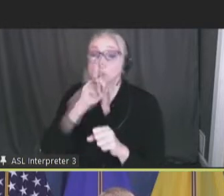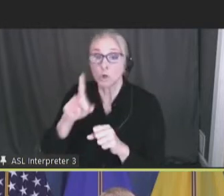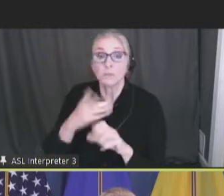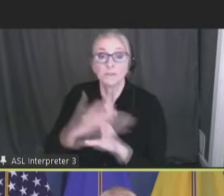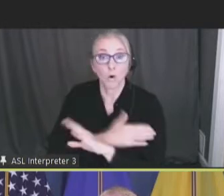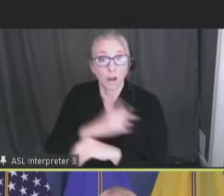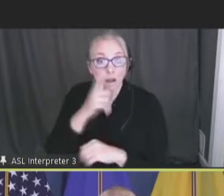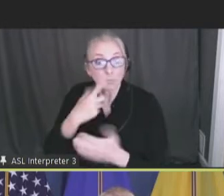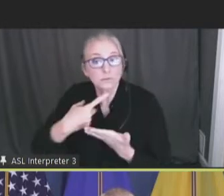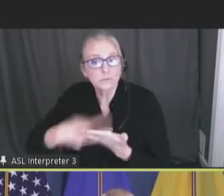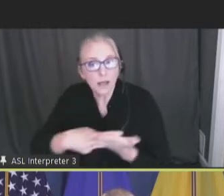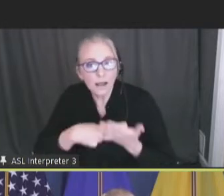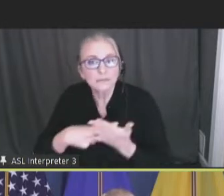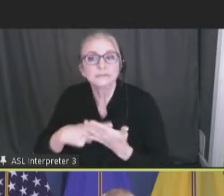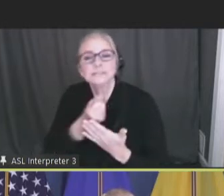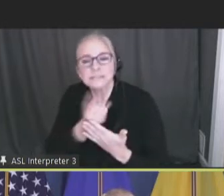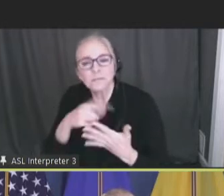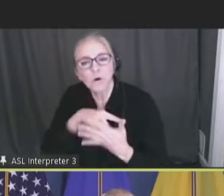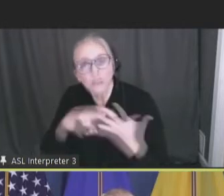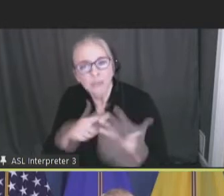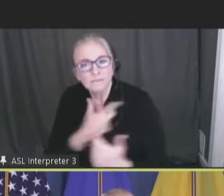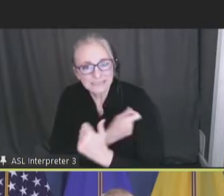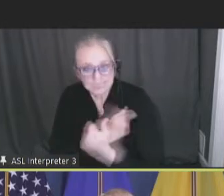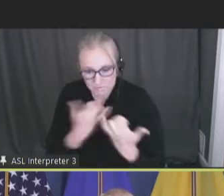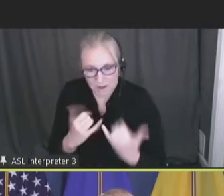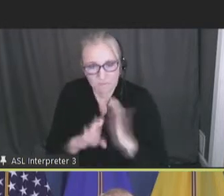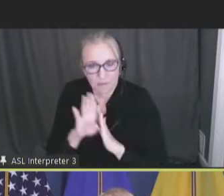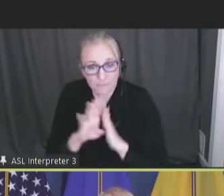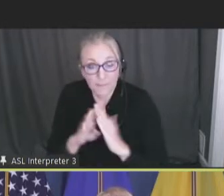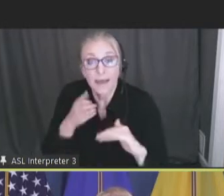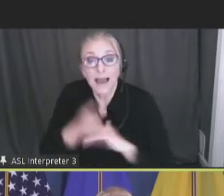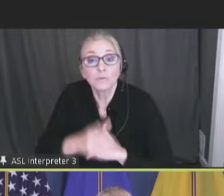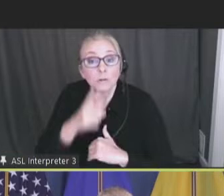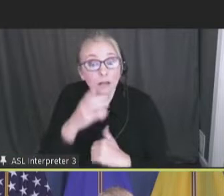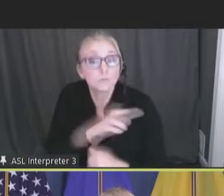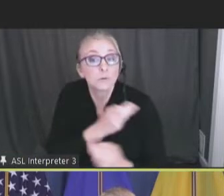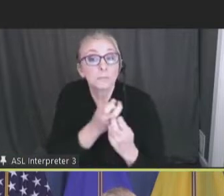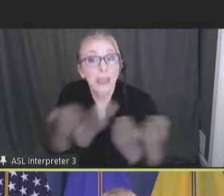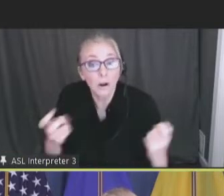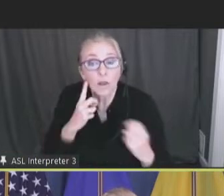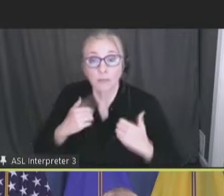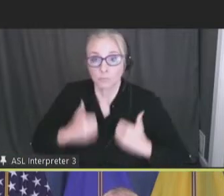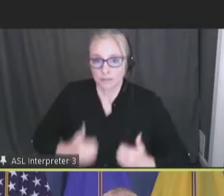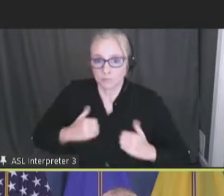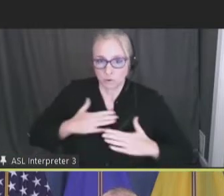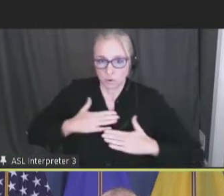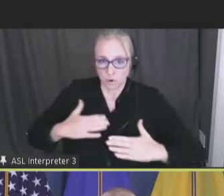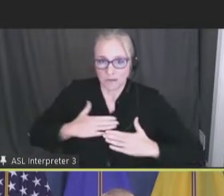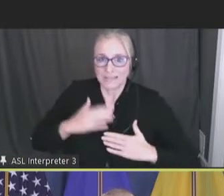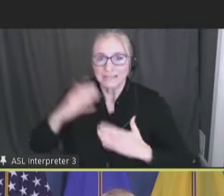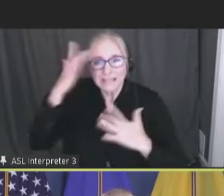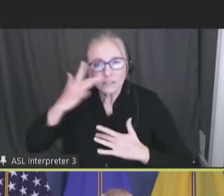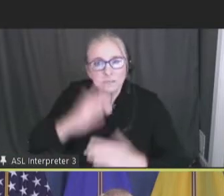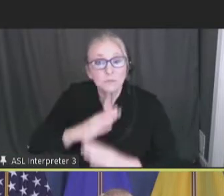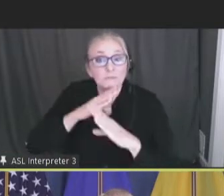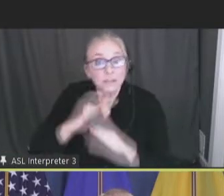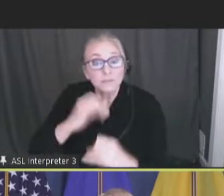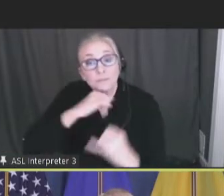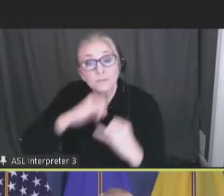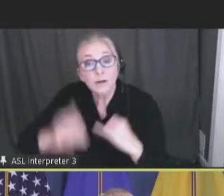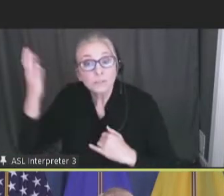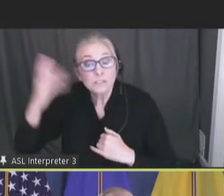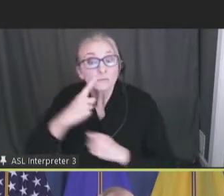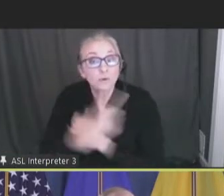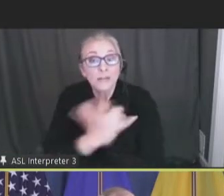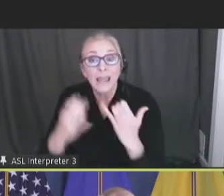hear about several vaccines in development. After lunch, we'll hear from a panel on respiratory illness prevention. And our final presentation for the day